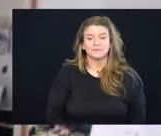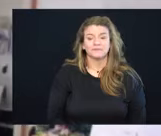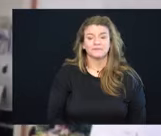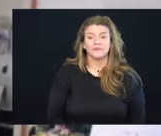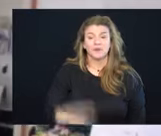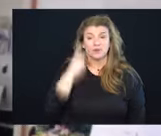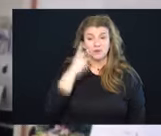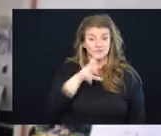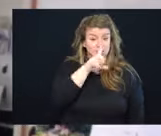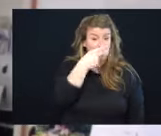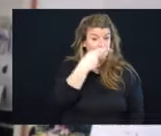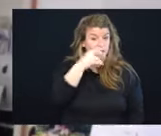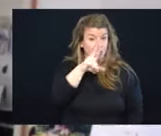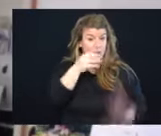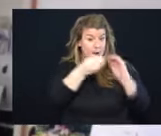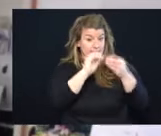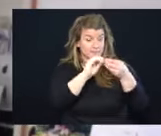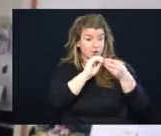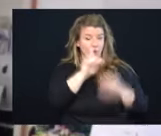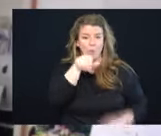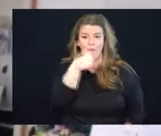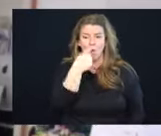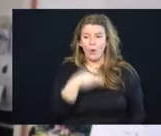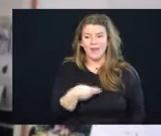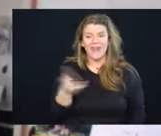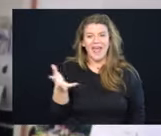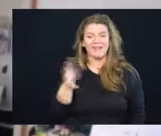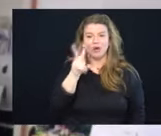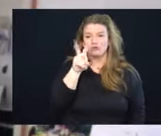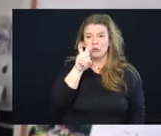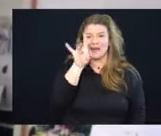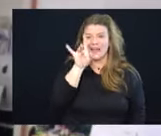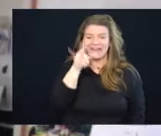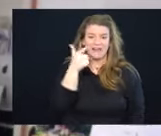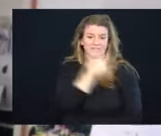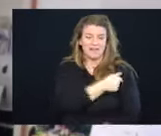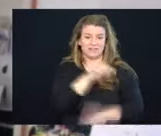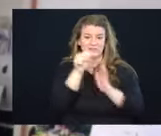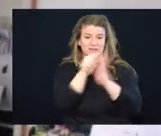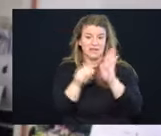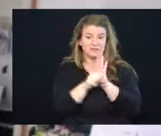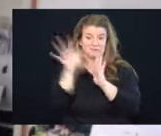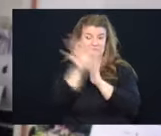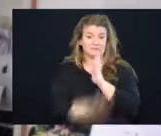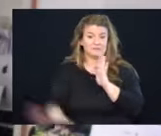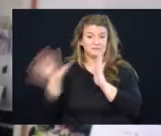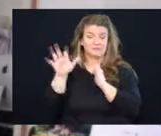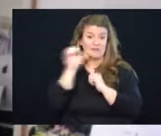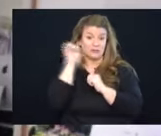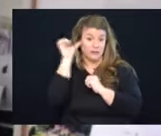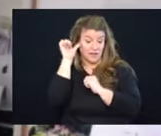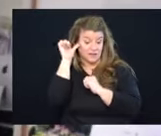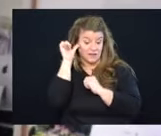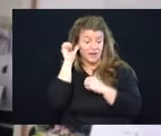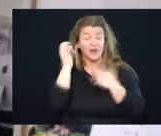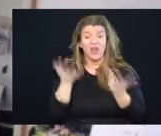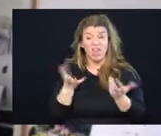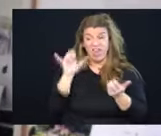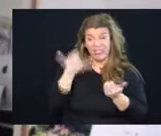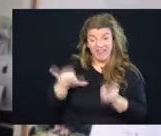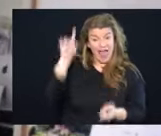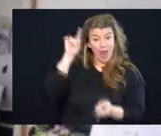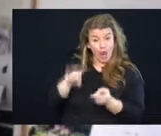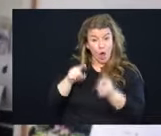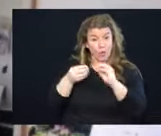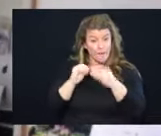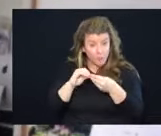DHHR's numbers, we only gave 218 vaccines statewide yesterday. Given that low number